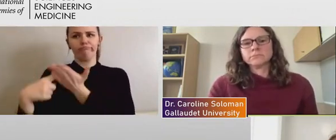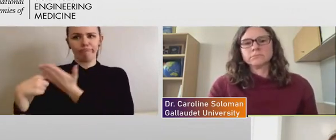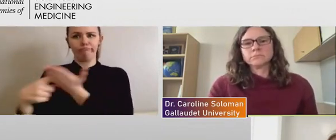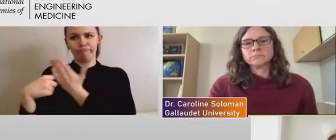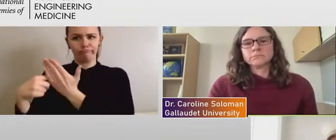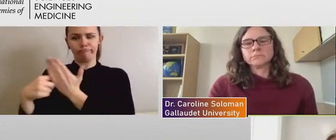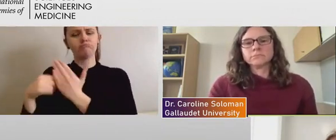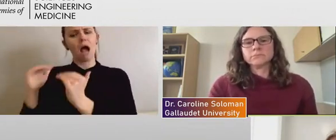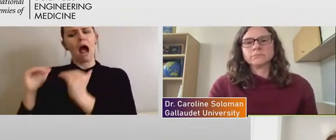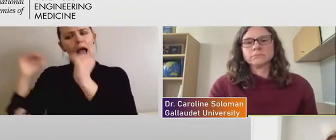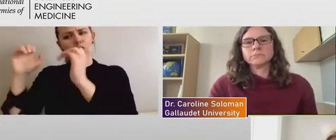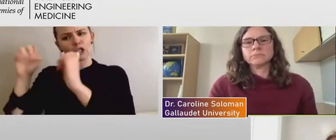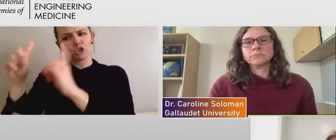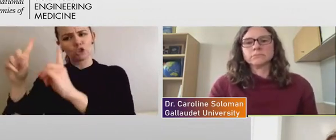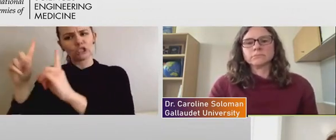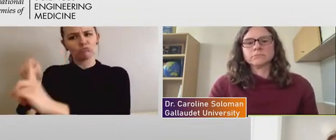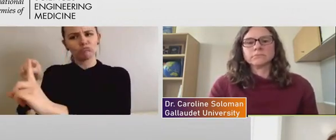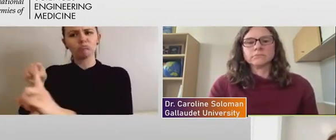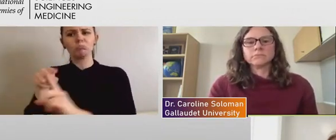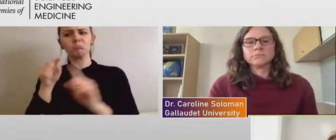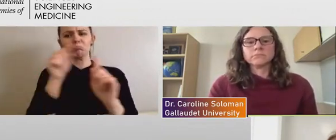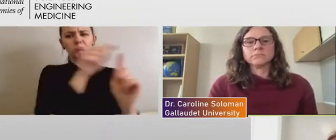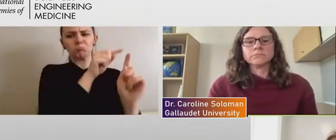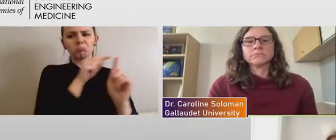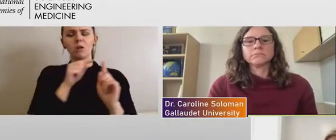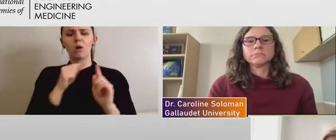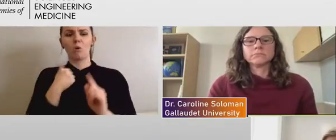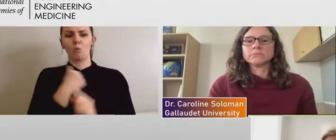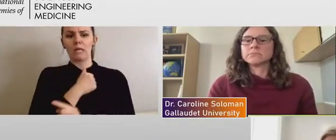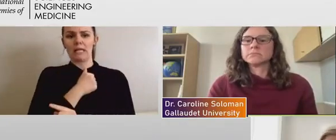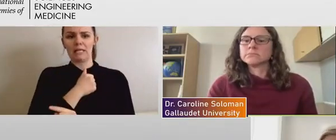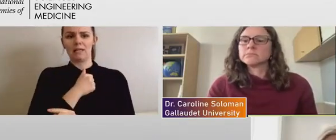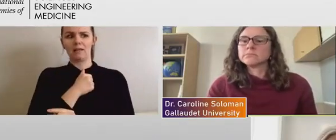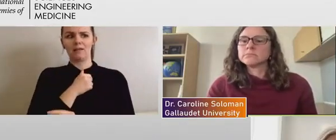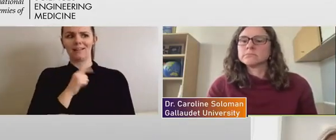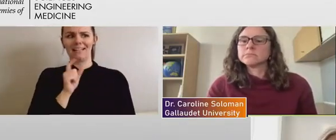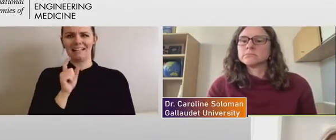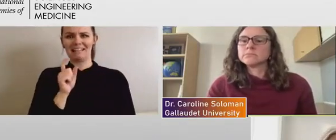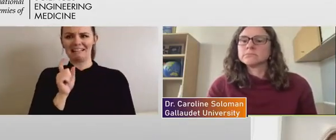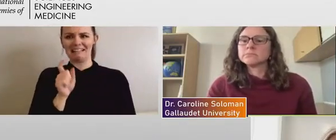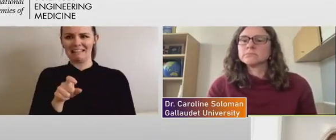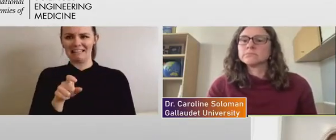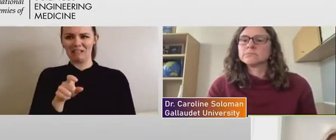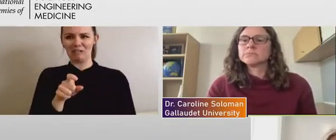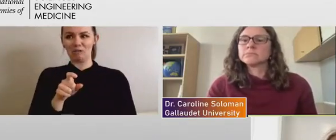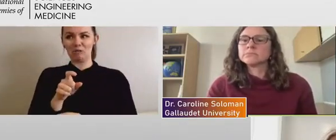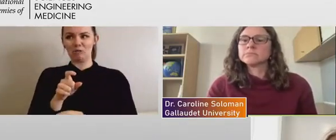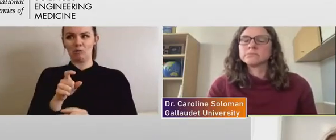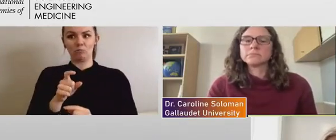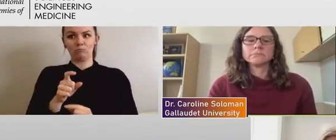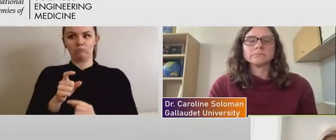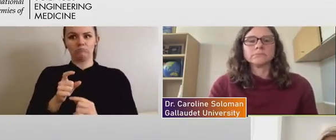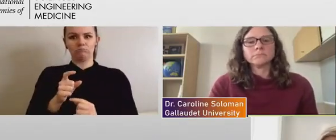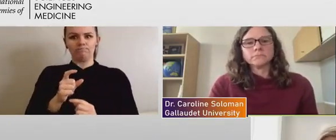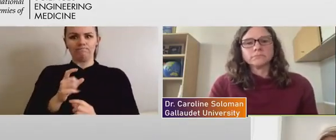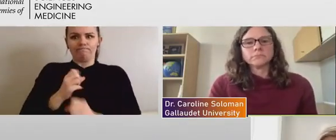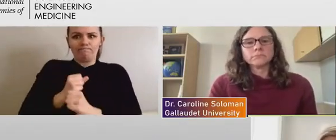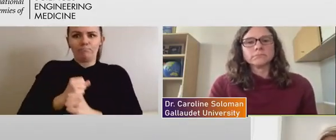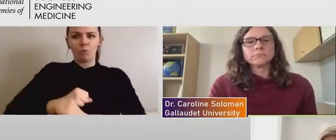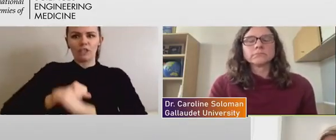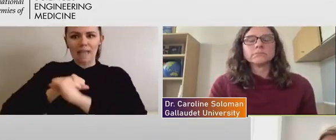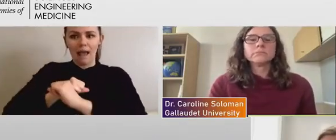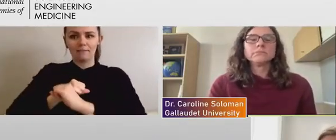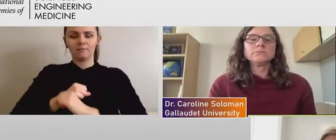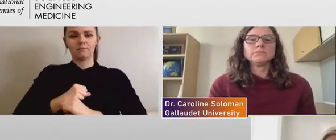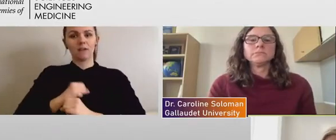but in other spaces, um, that we, we need to hold tight to these gains that we've gotten in this experience during the